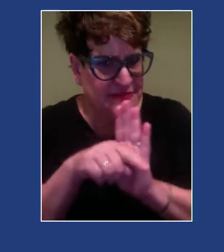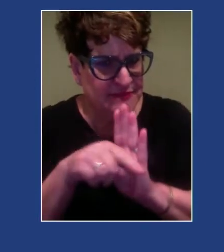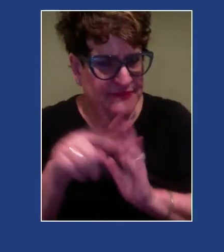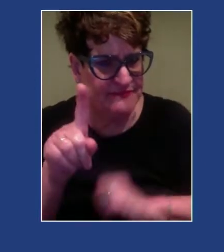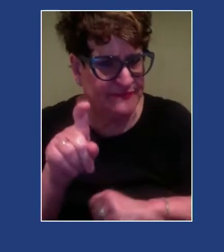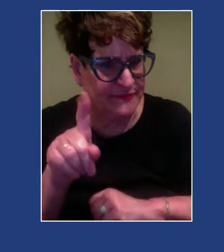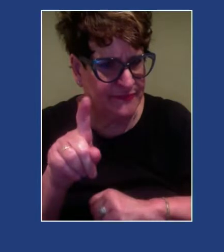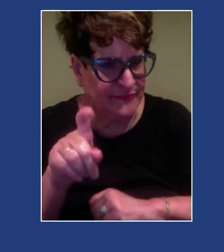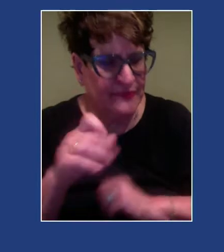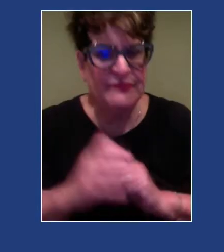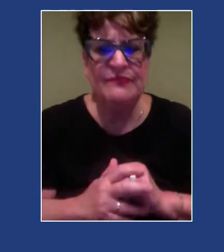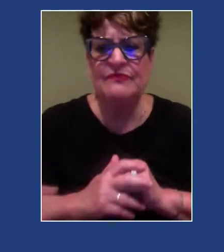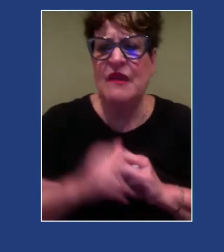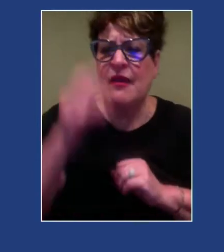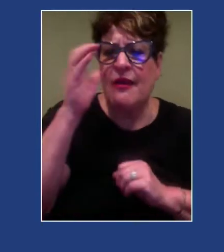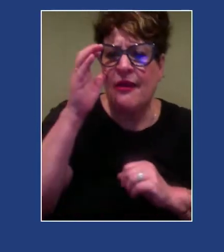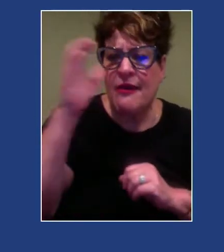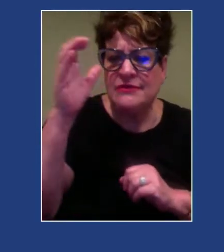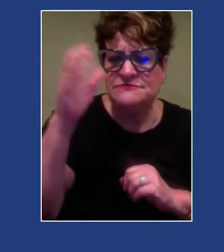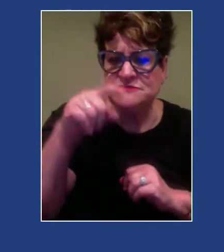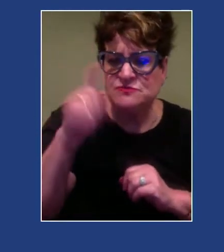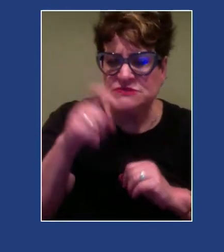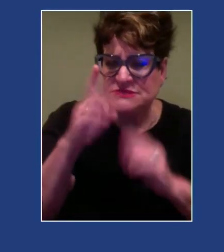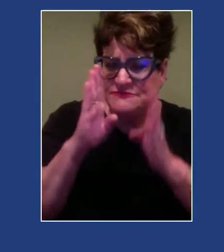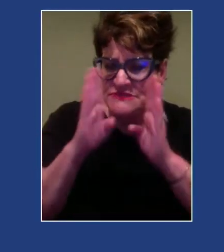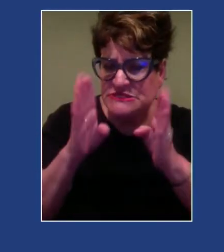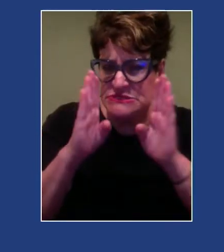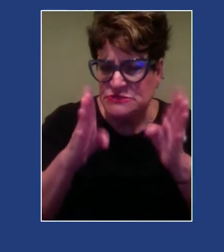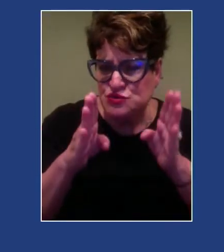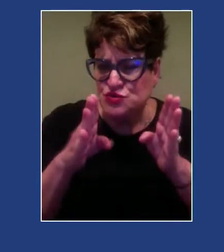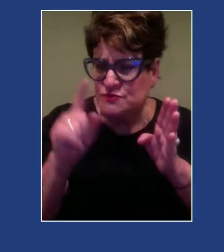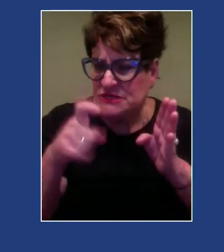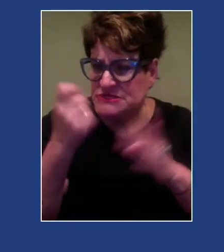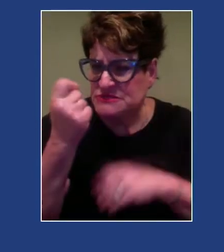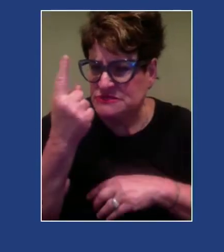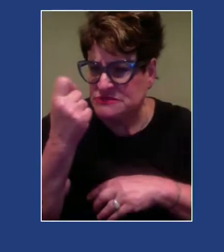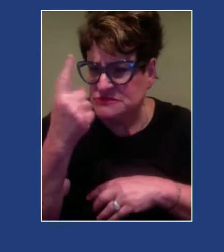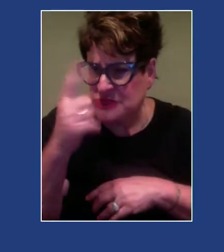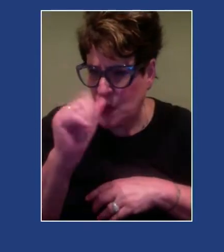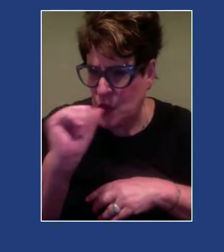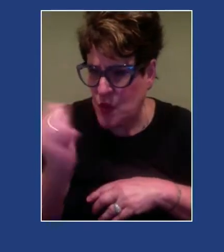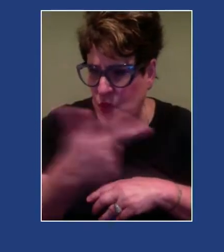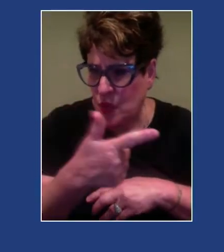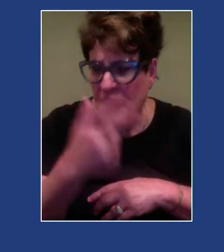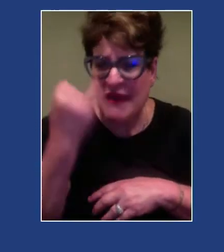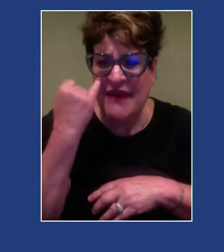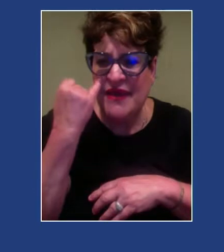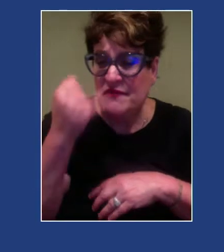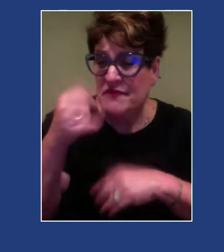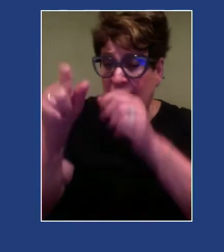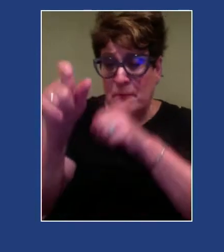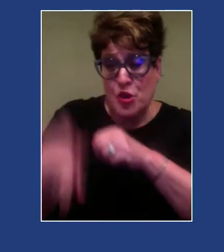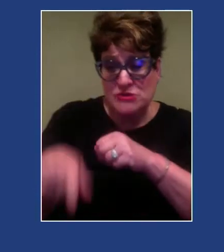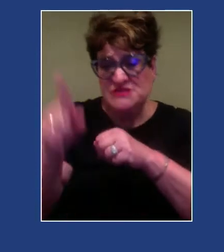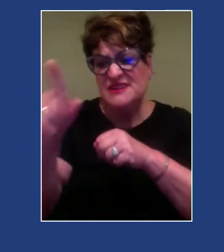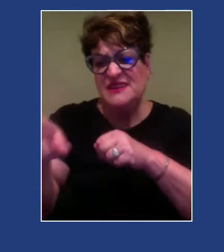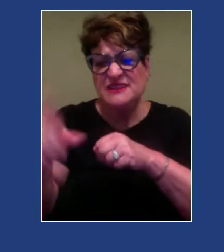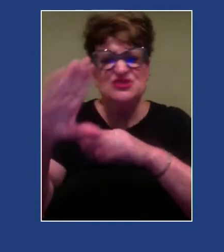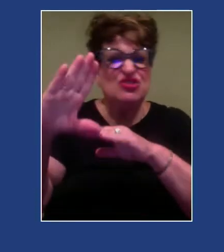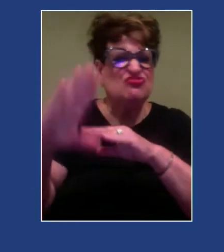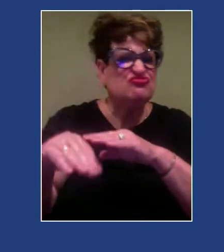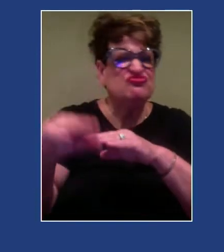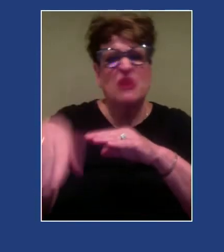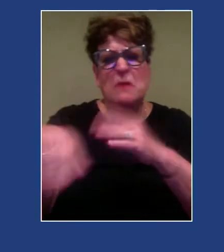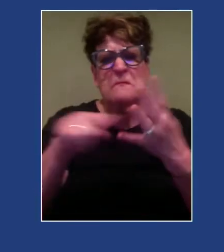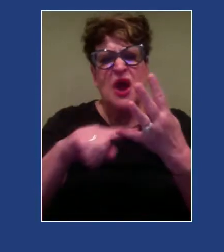Another concept that we have to pay attention to and understand is that if a person is a part of a marginalized or a minority